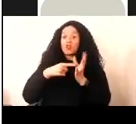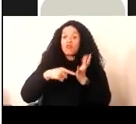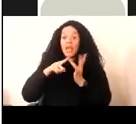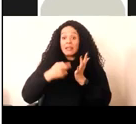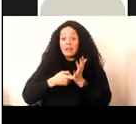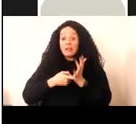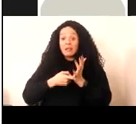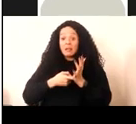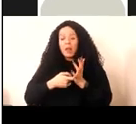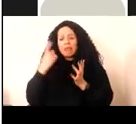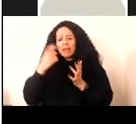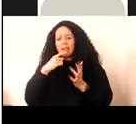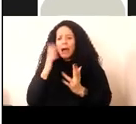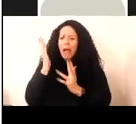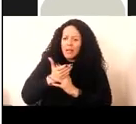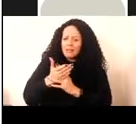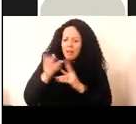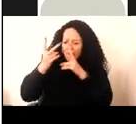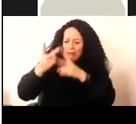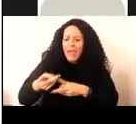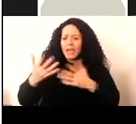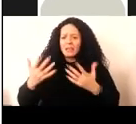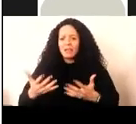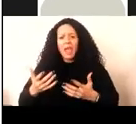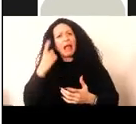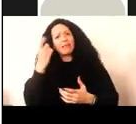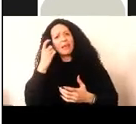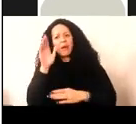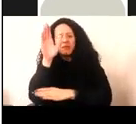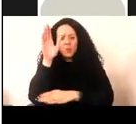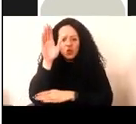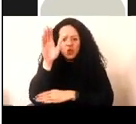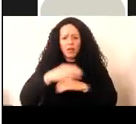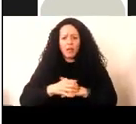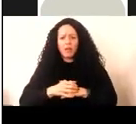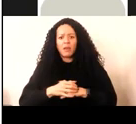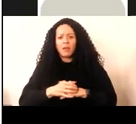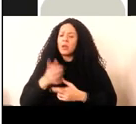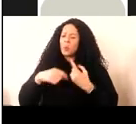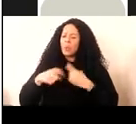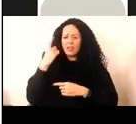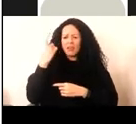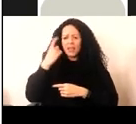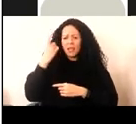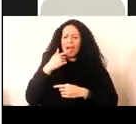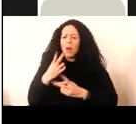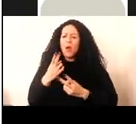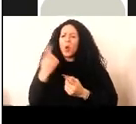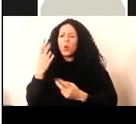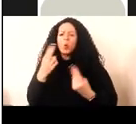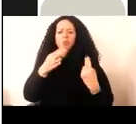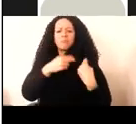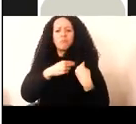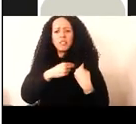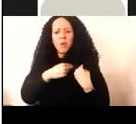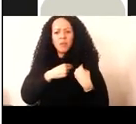we can guarantee into the future. Perpetuity needs redefinition and responsibility for perpetuity can be shared across